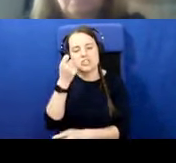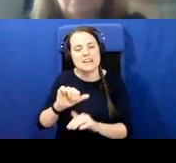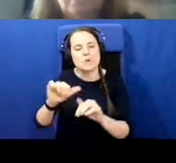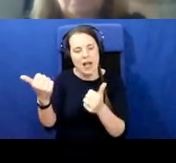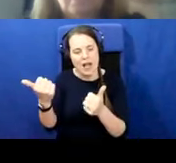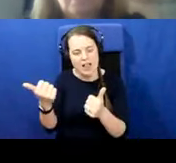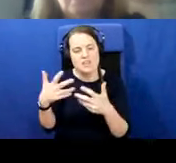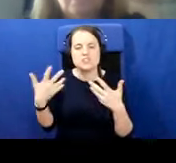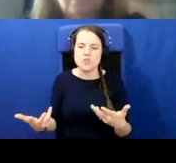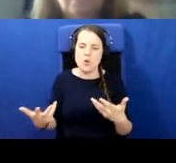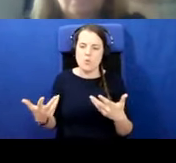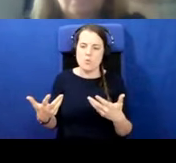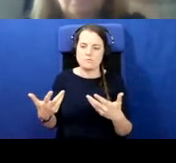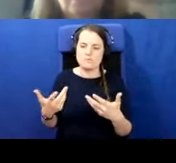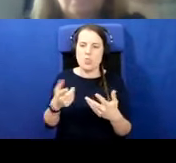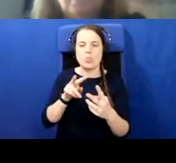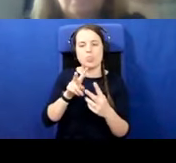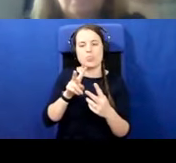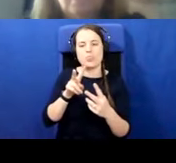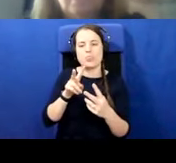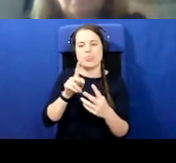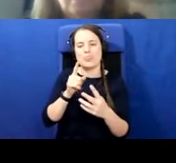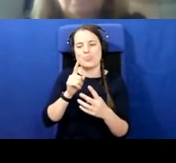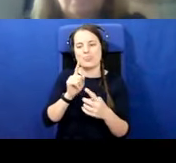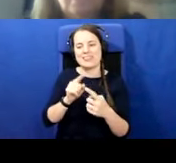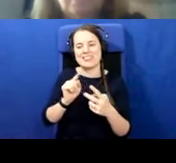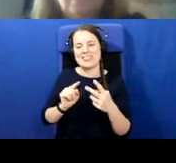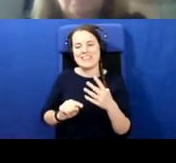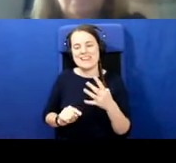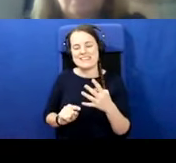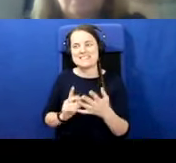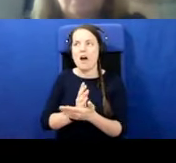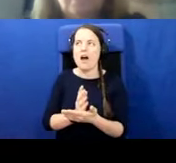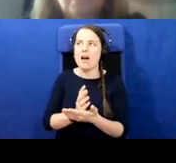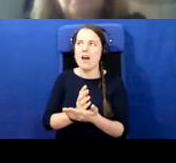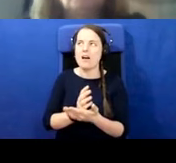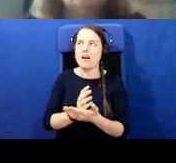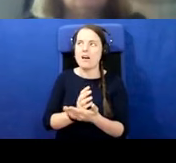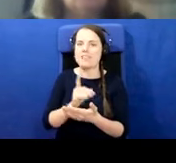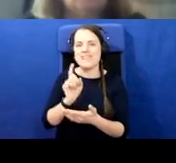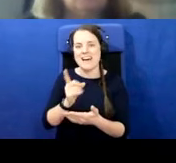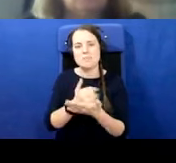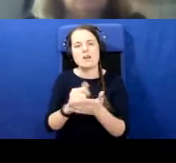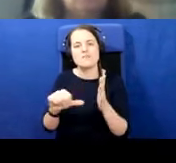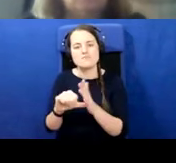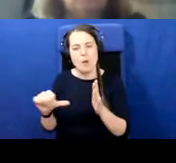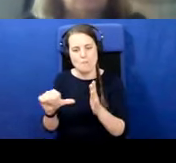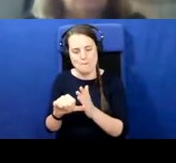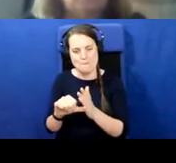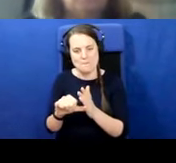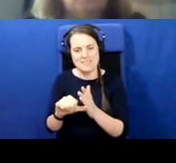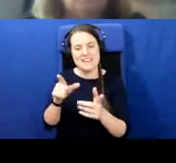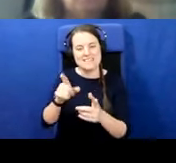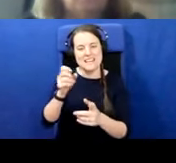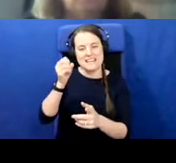So, I mean, these are the, the, these are, these are, you know, that, that I think is part of the problem. We, there's a danger of